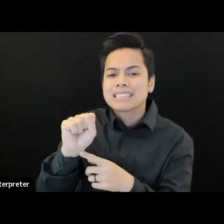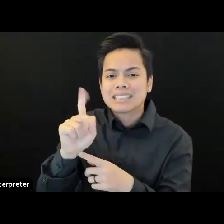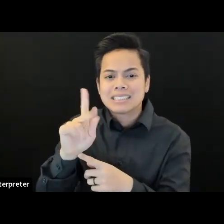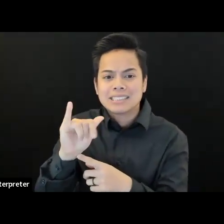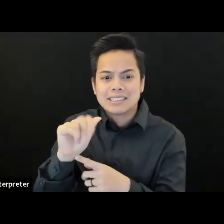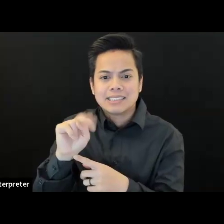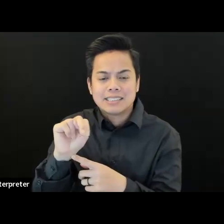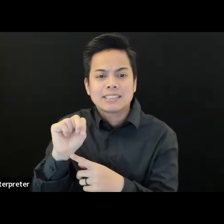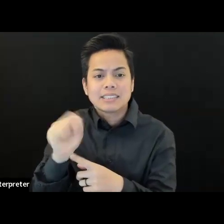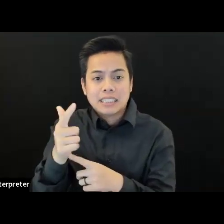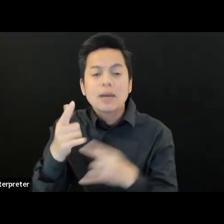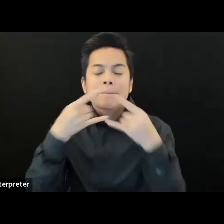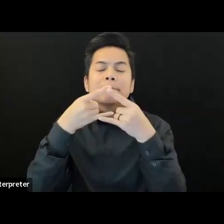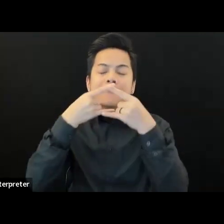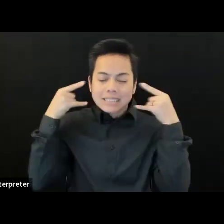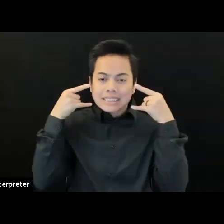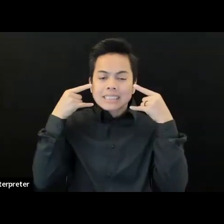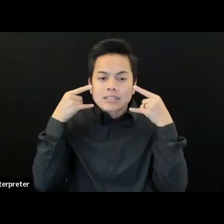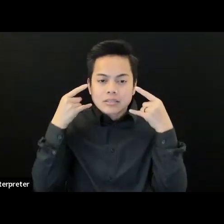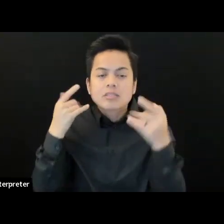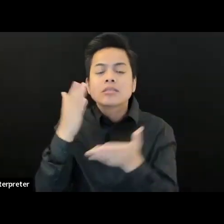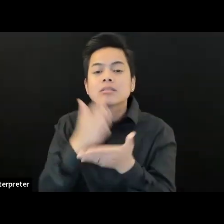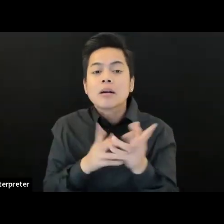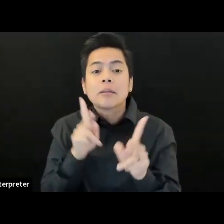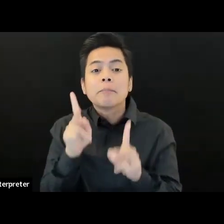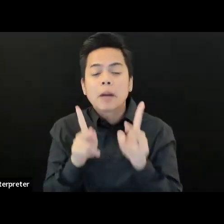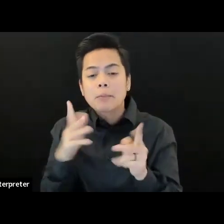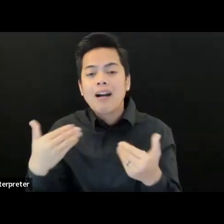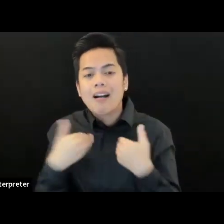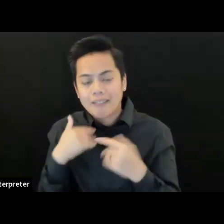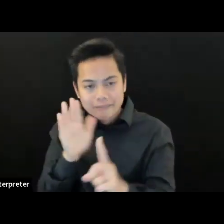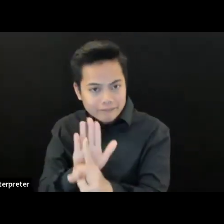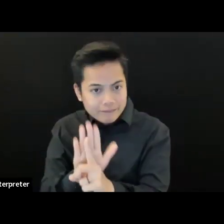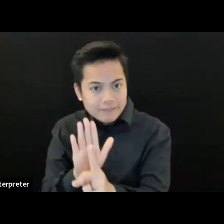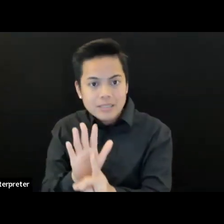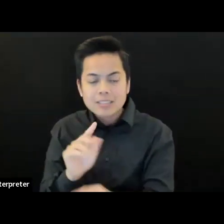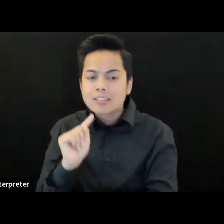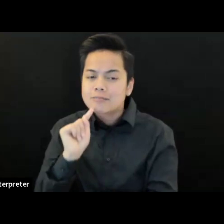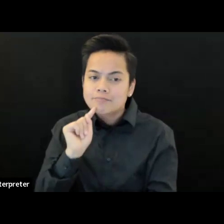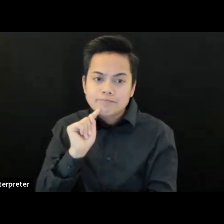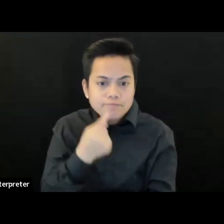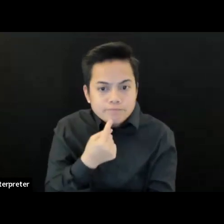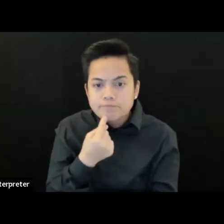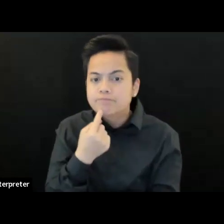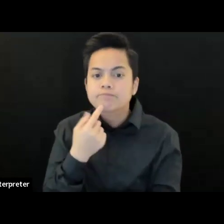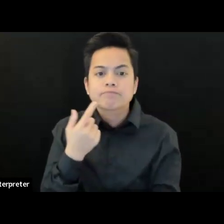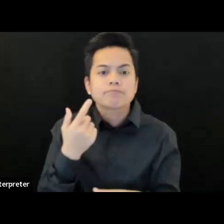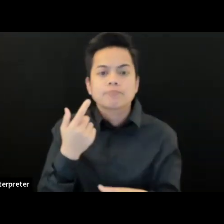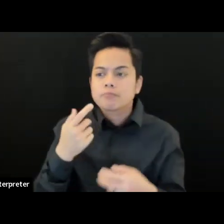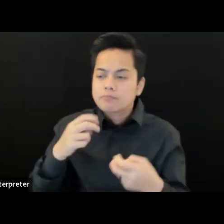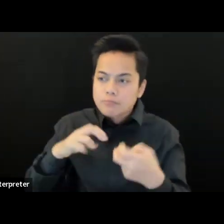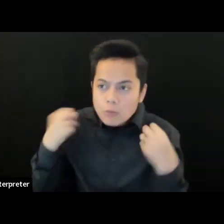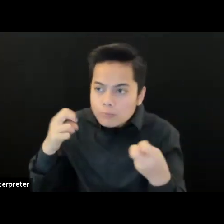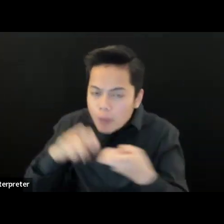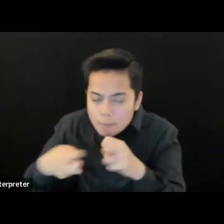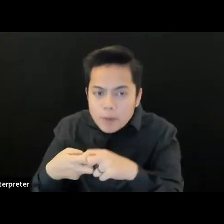policy in place. We've also heard from members of deaf community, for example, where there's concern about masking being really alienating